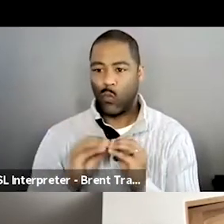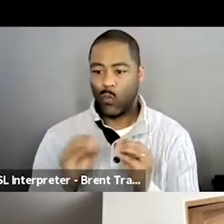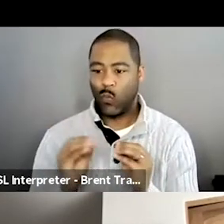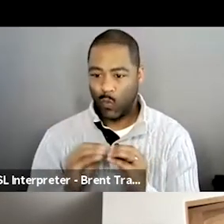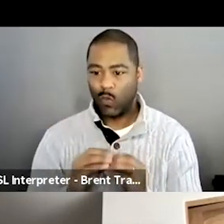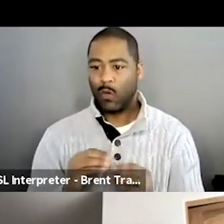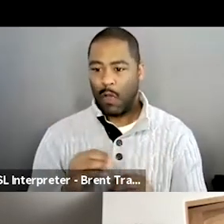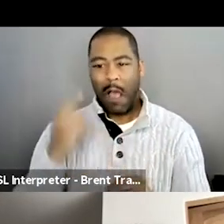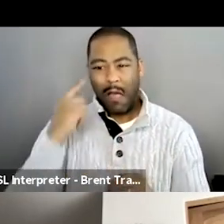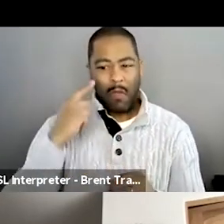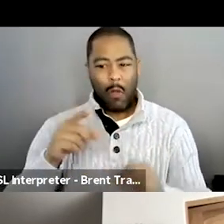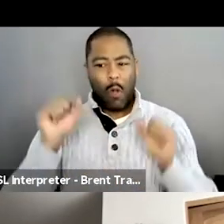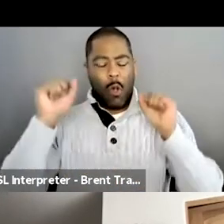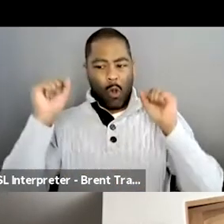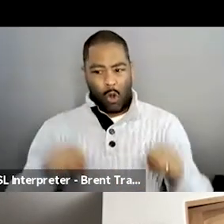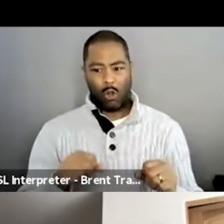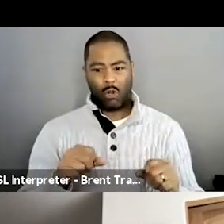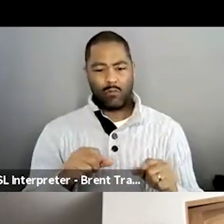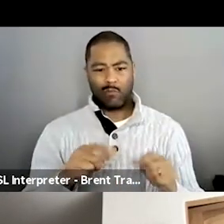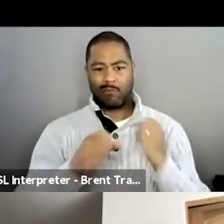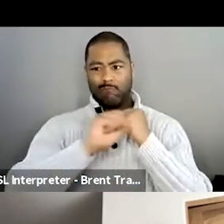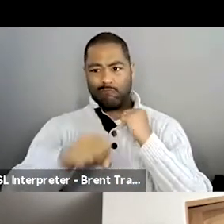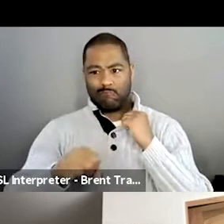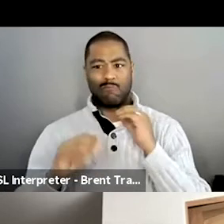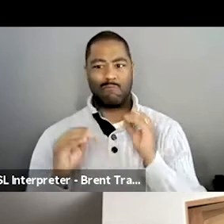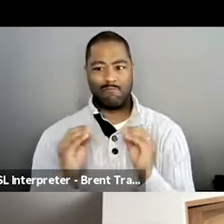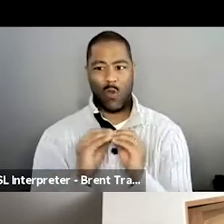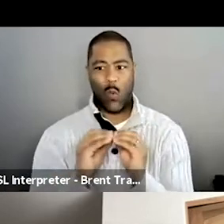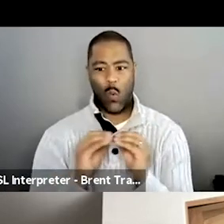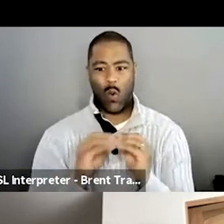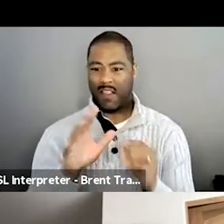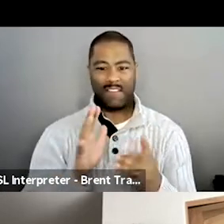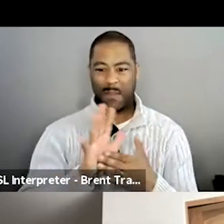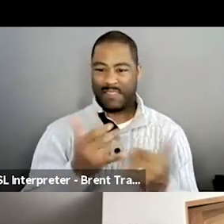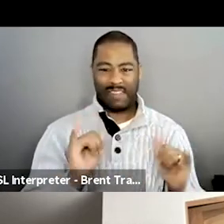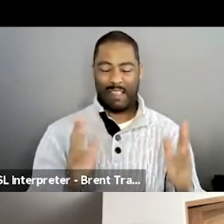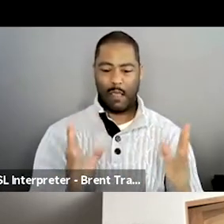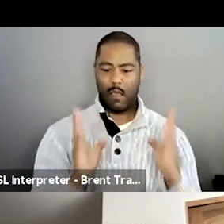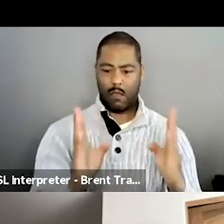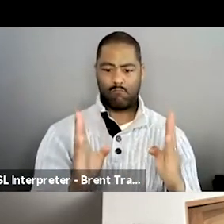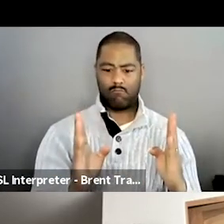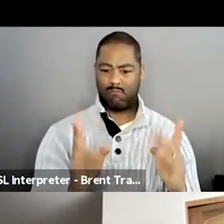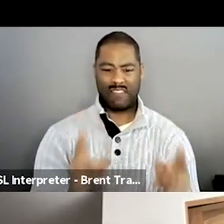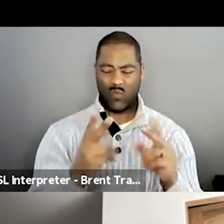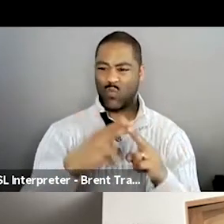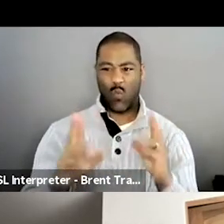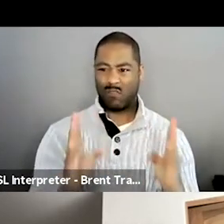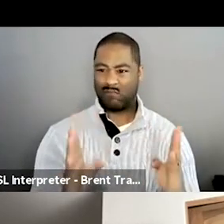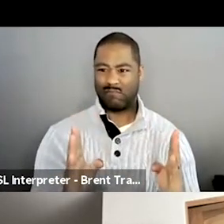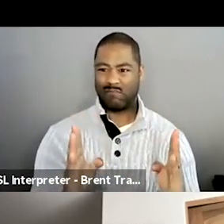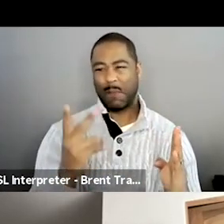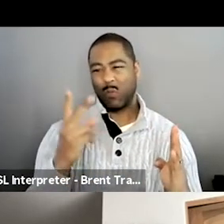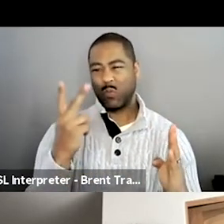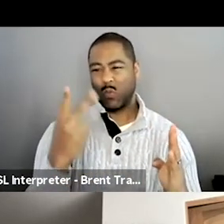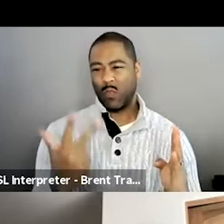saying to him, I think you got about two thirds of the film and there's still things that need to happen. So it was really just about convincing him to say, let's just keep going out there,